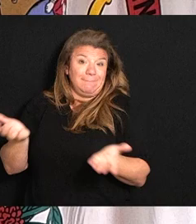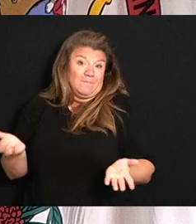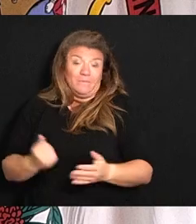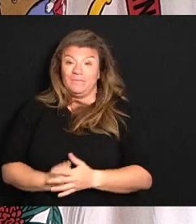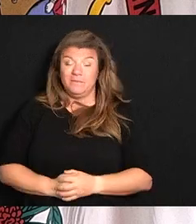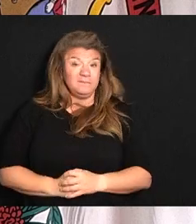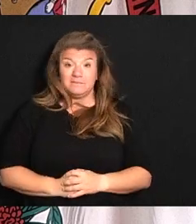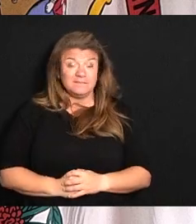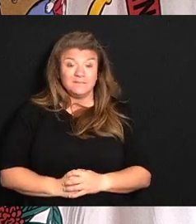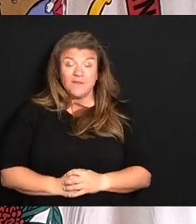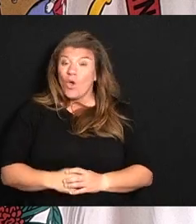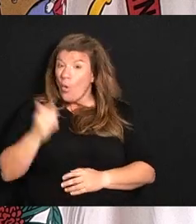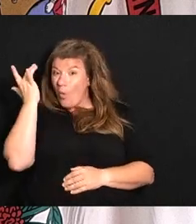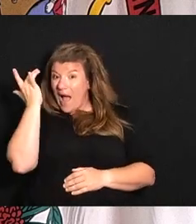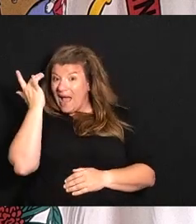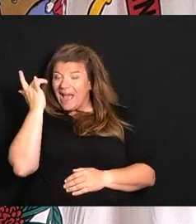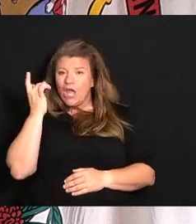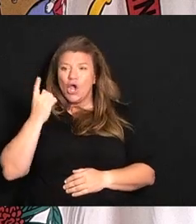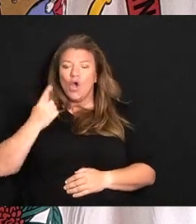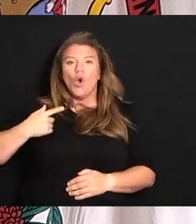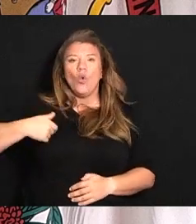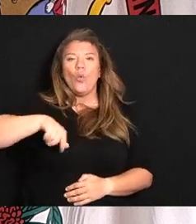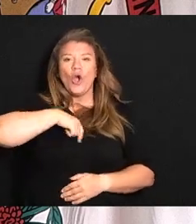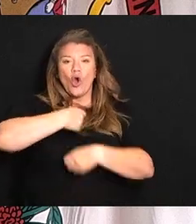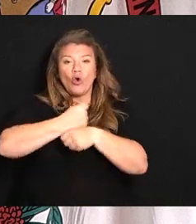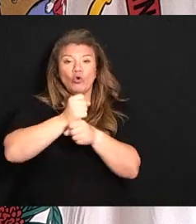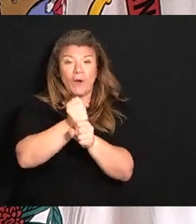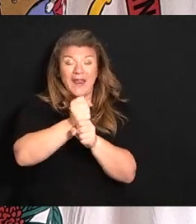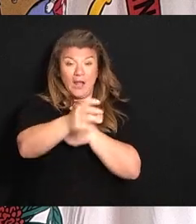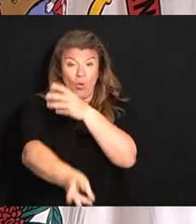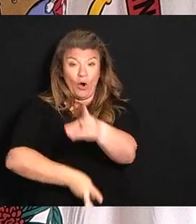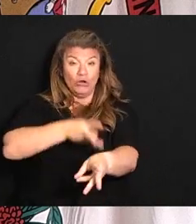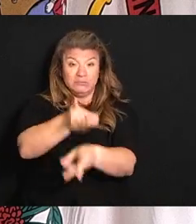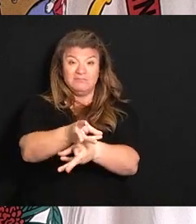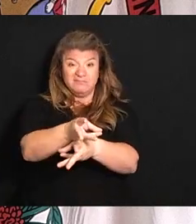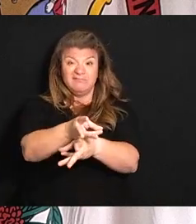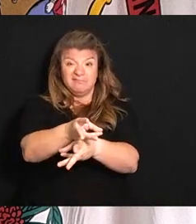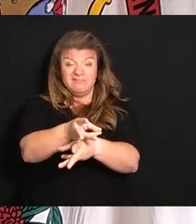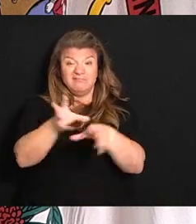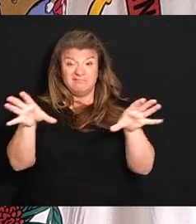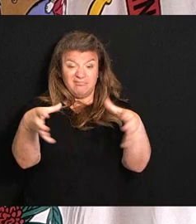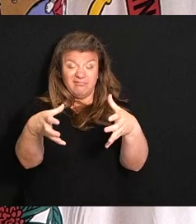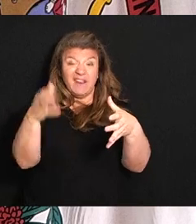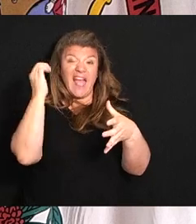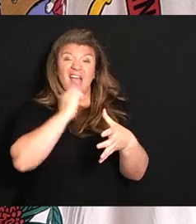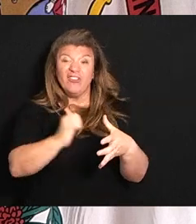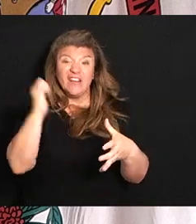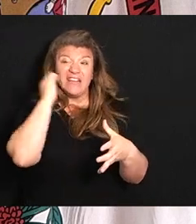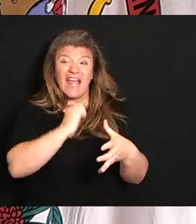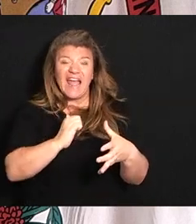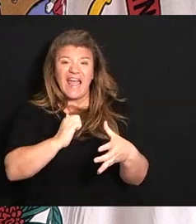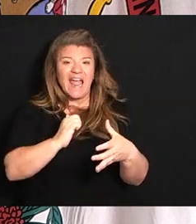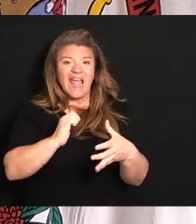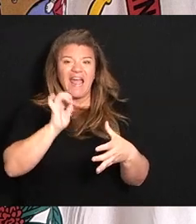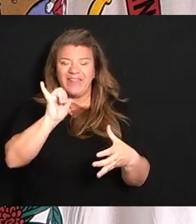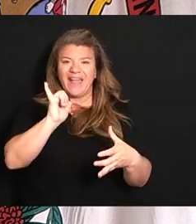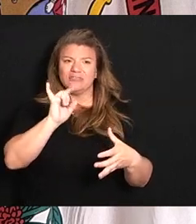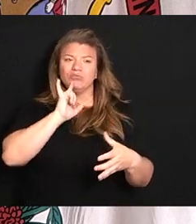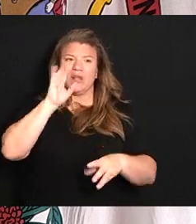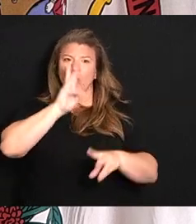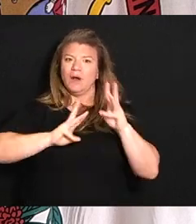creating a society every day that is very, very concerning to me.